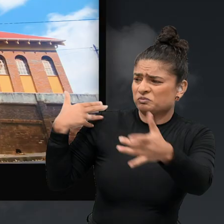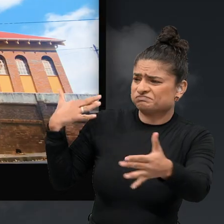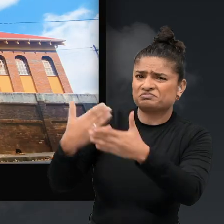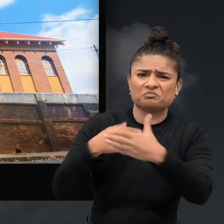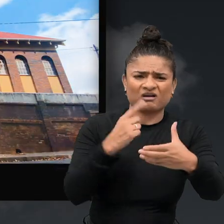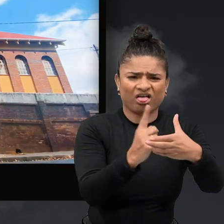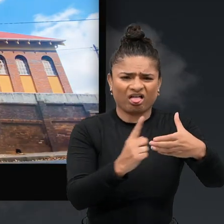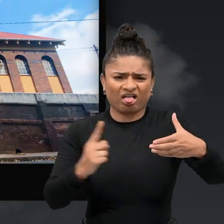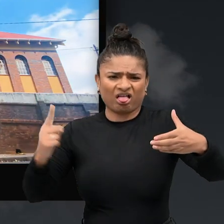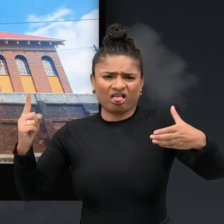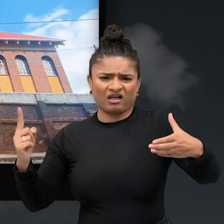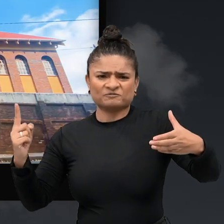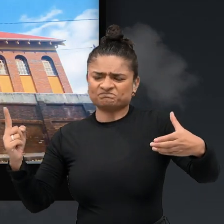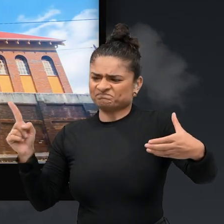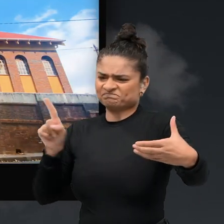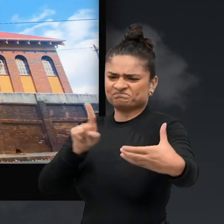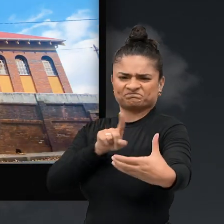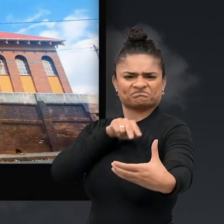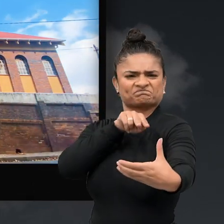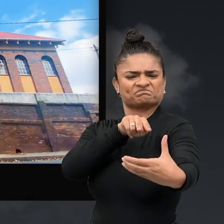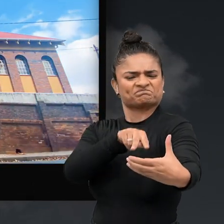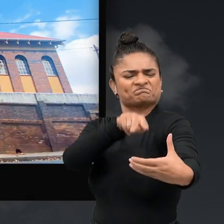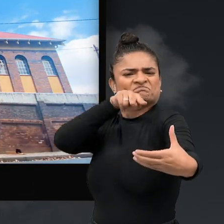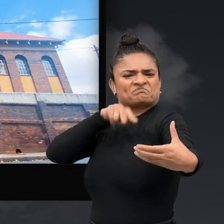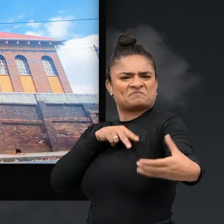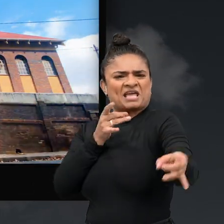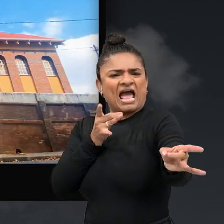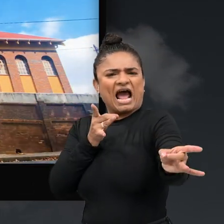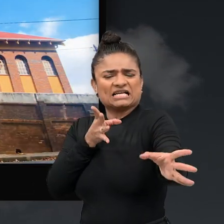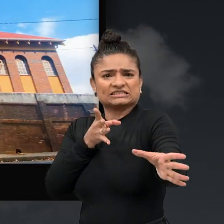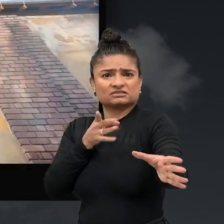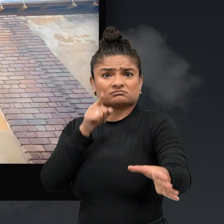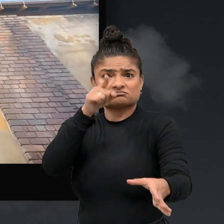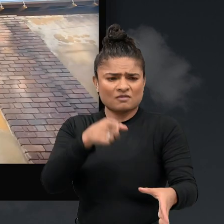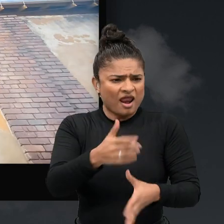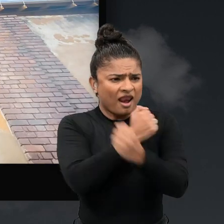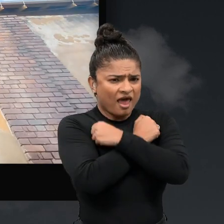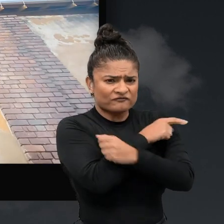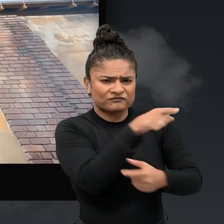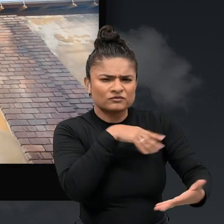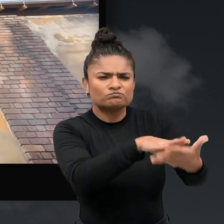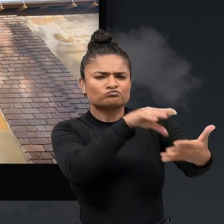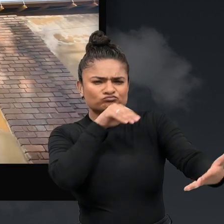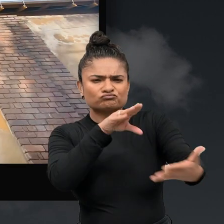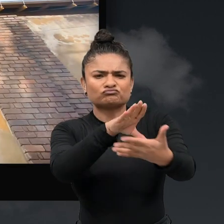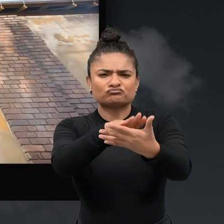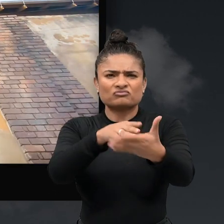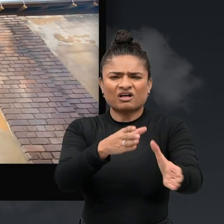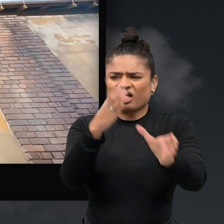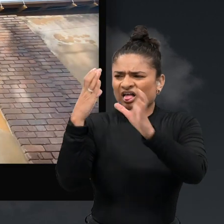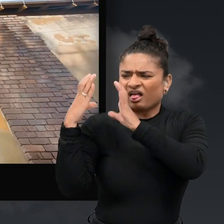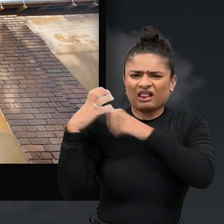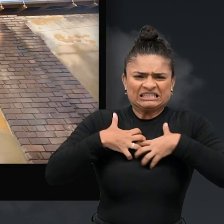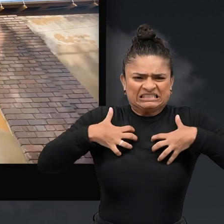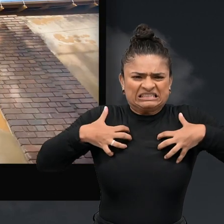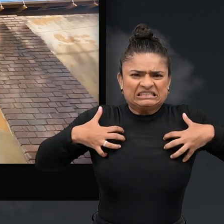me feel like an outcast. But I've grown to live that hatred in the past. I've learned to love, but I've been scolded